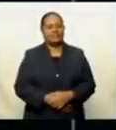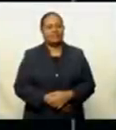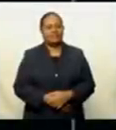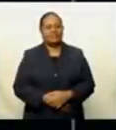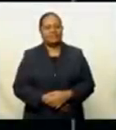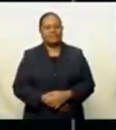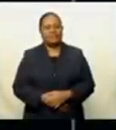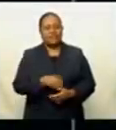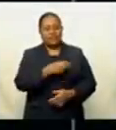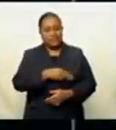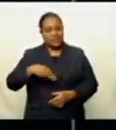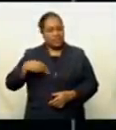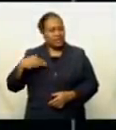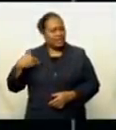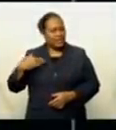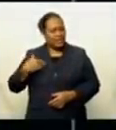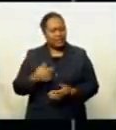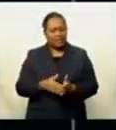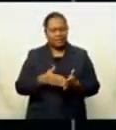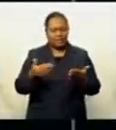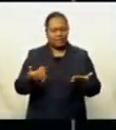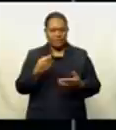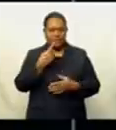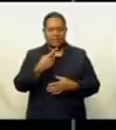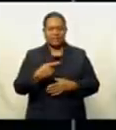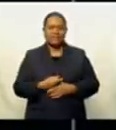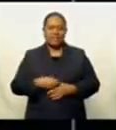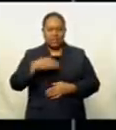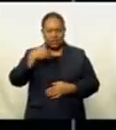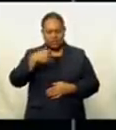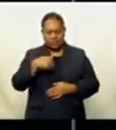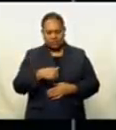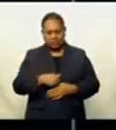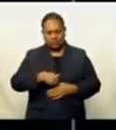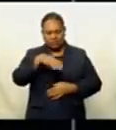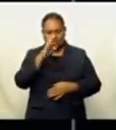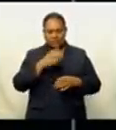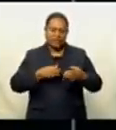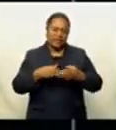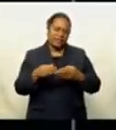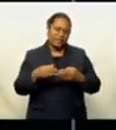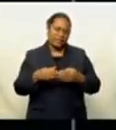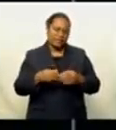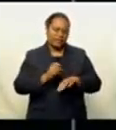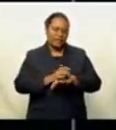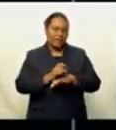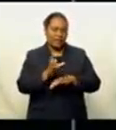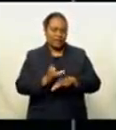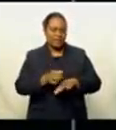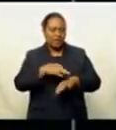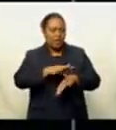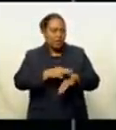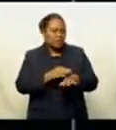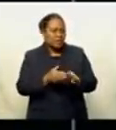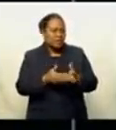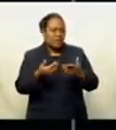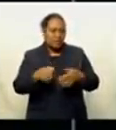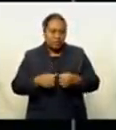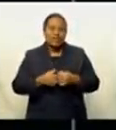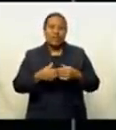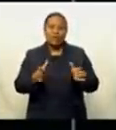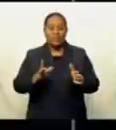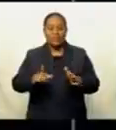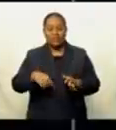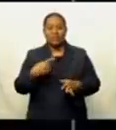Ministry of Health Chief Medical Advisor Dr. Chamesa Tundravu says even though operations at the Lutoka Hospital will resume tomorrow,